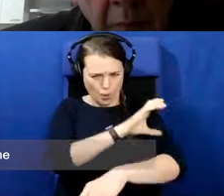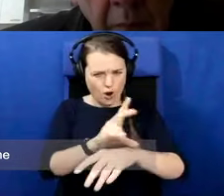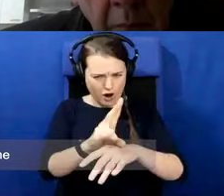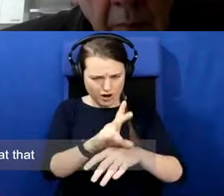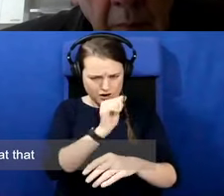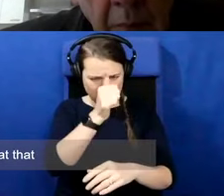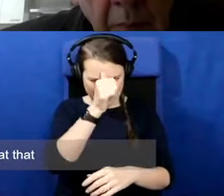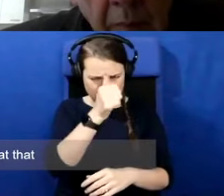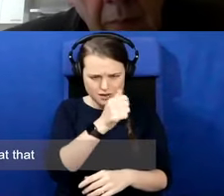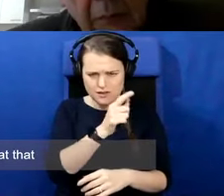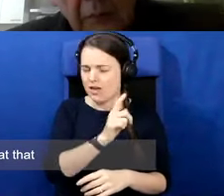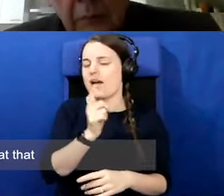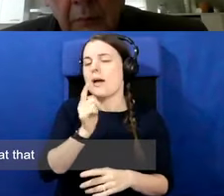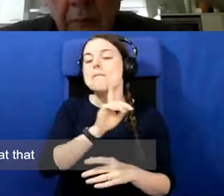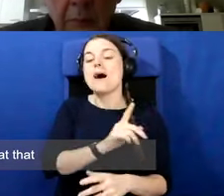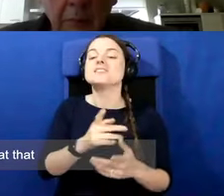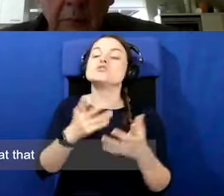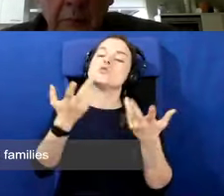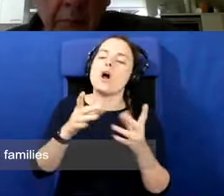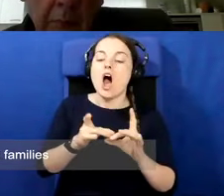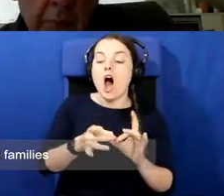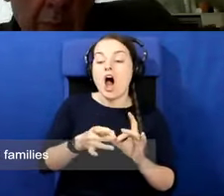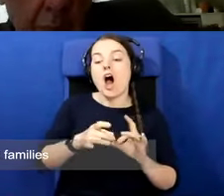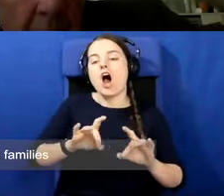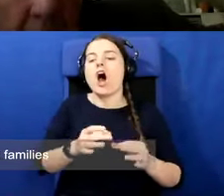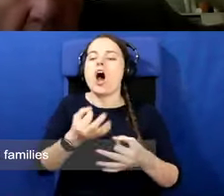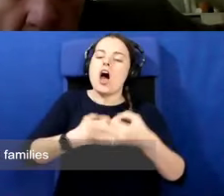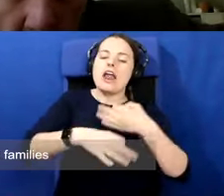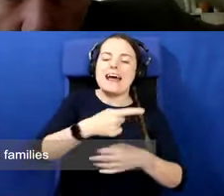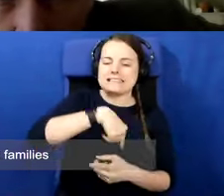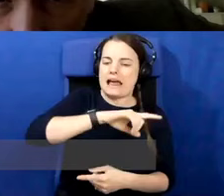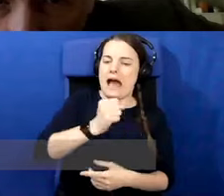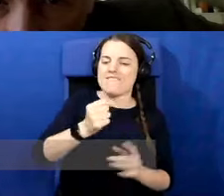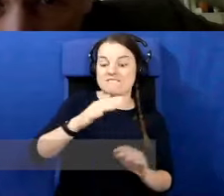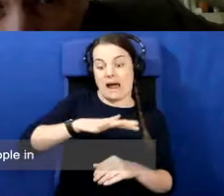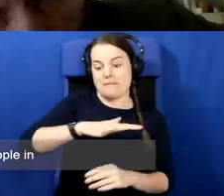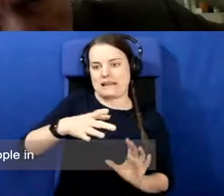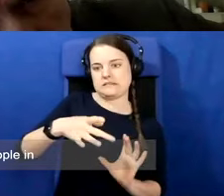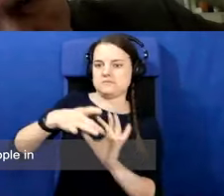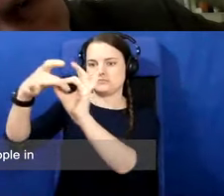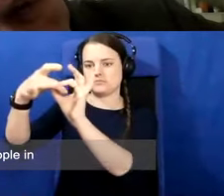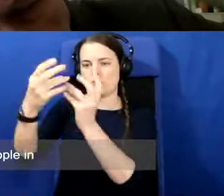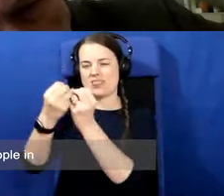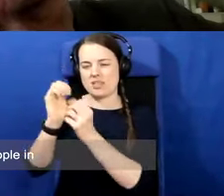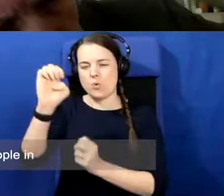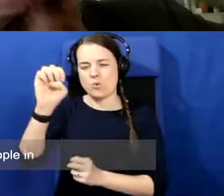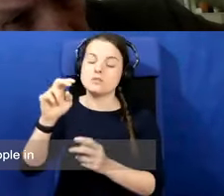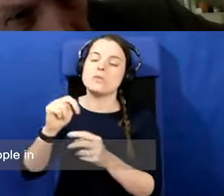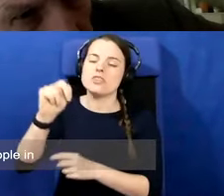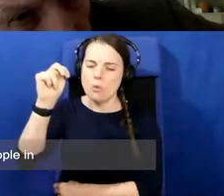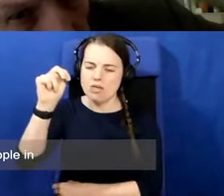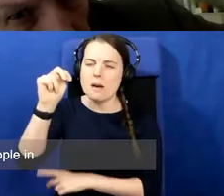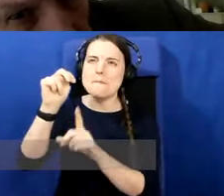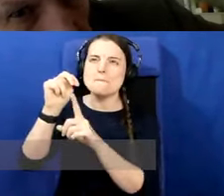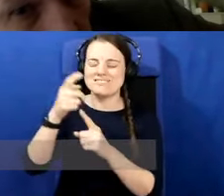some family relationships that, that straddled the border, and some families did. But for an awful lot of people in